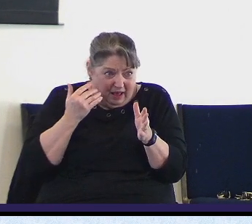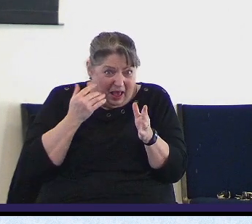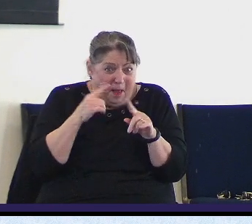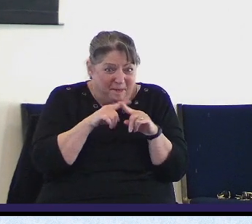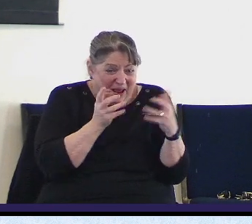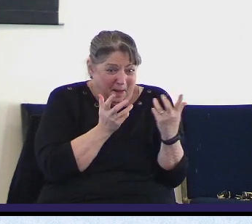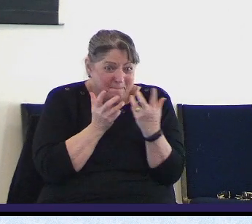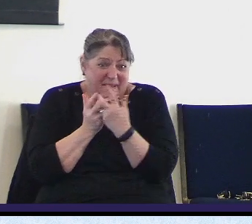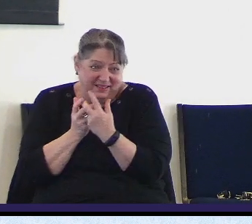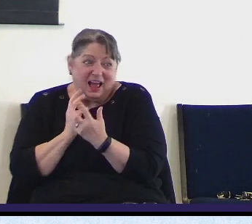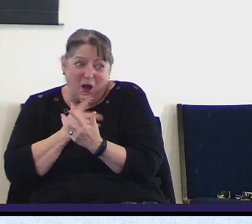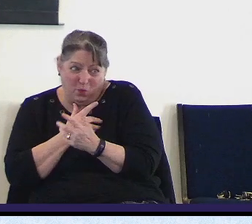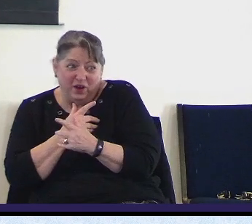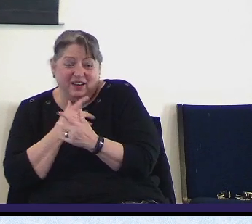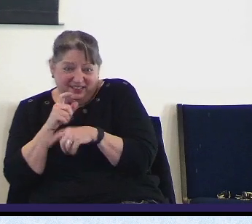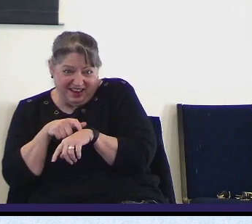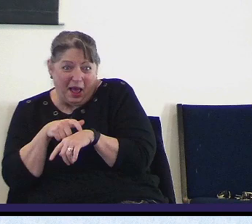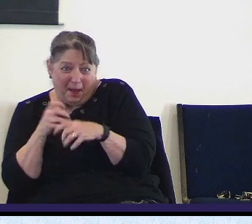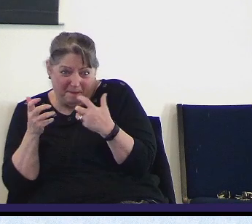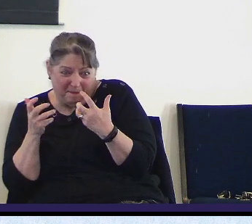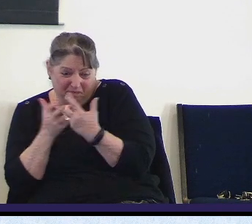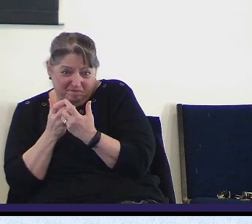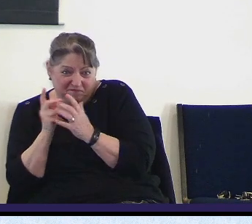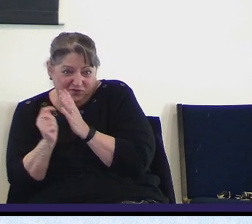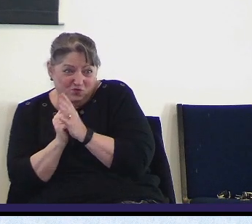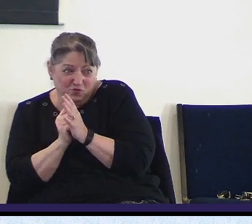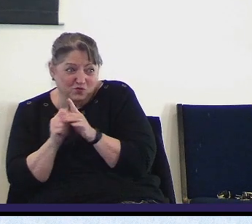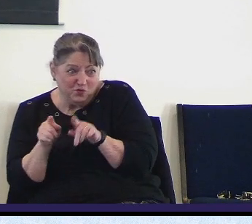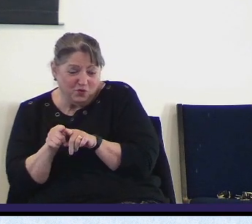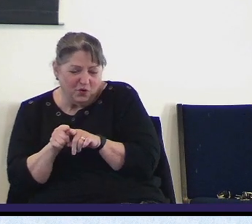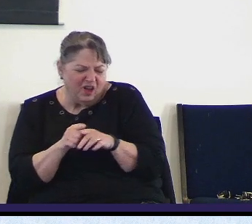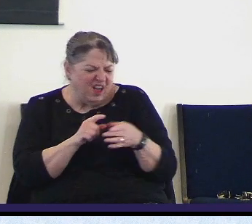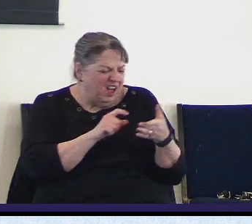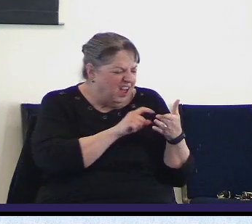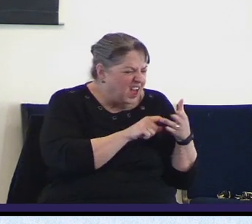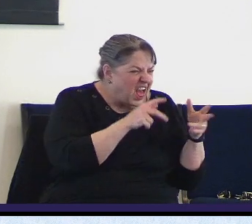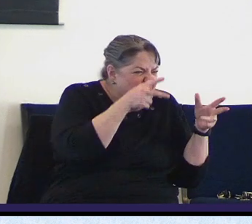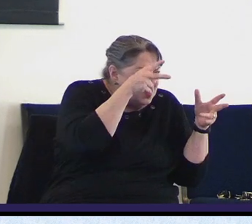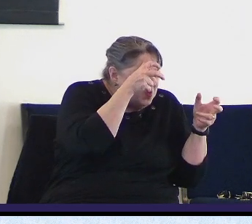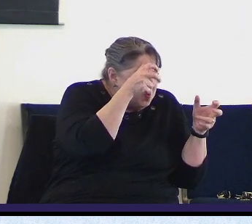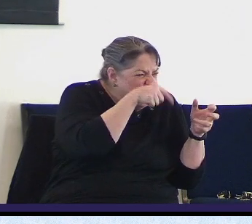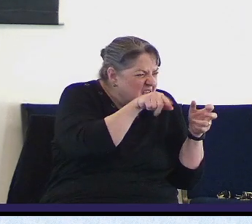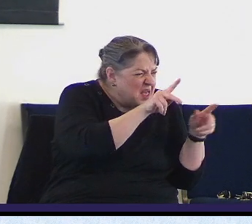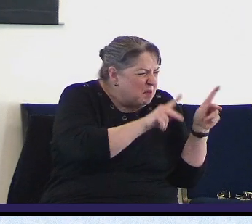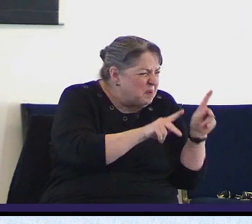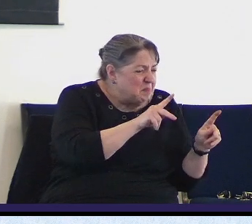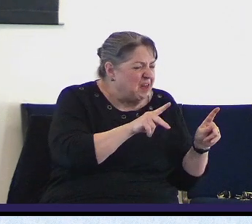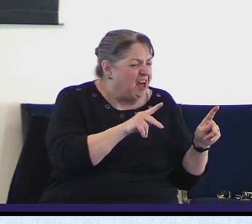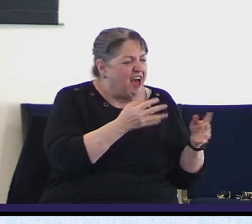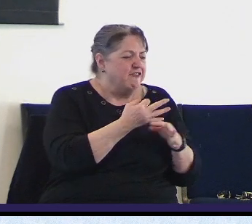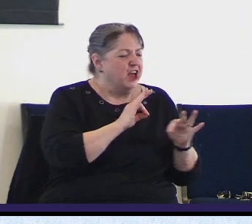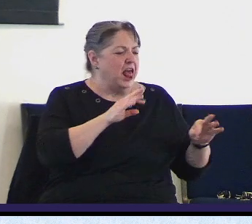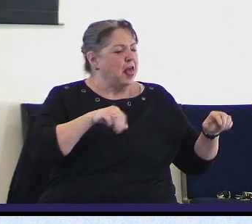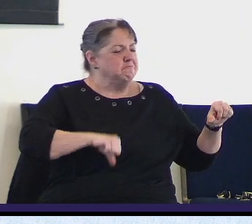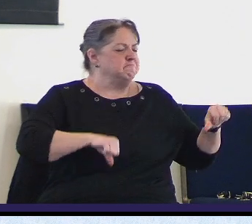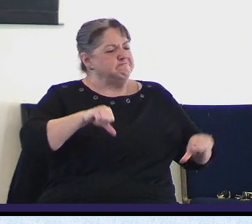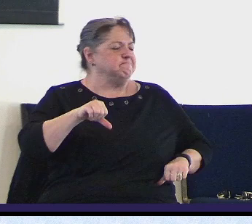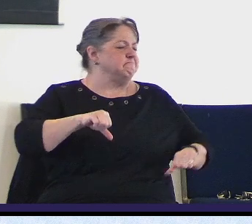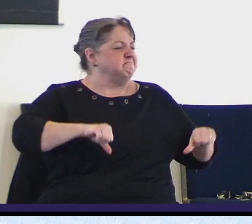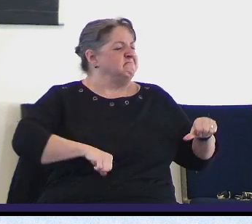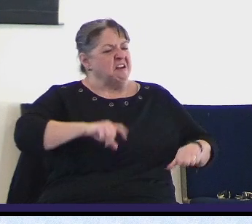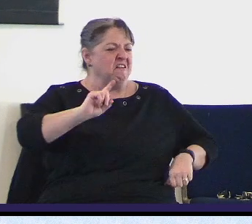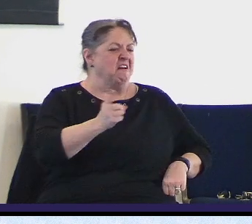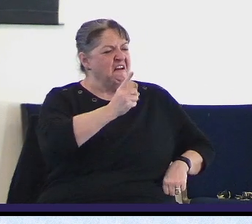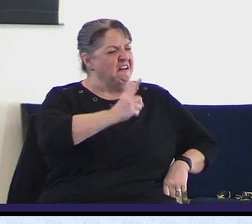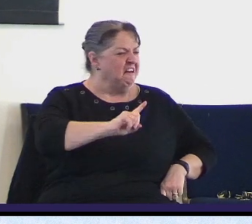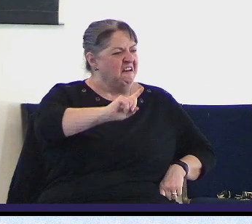In verse eight, listen to that verse one more time. He says, the wicked freely strut about when what is vile